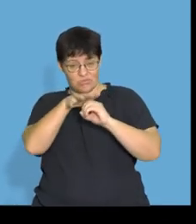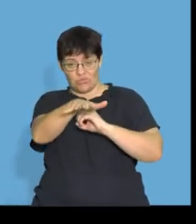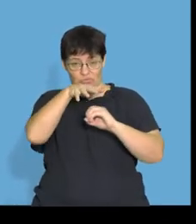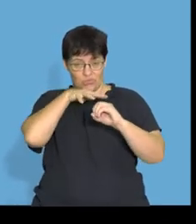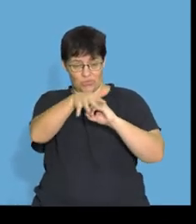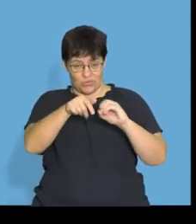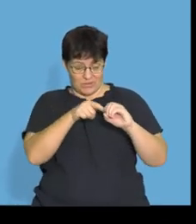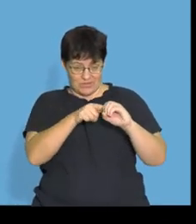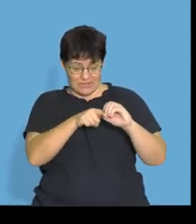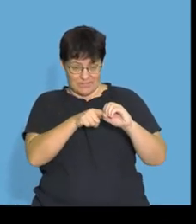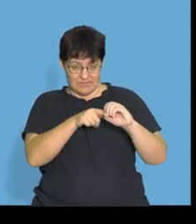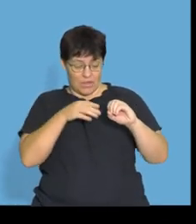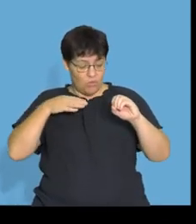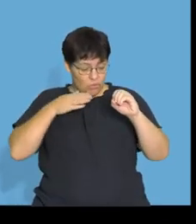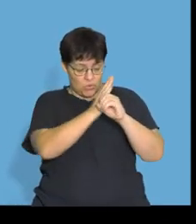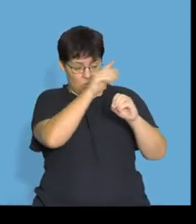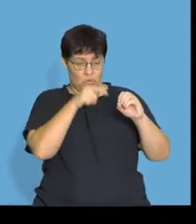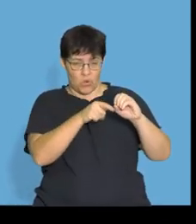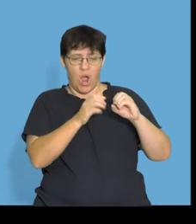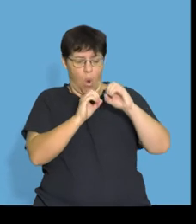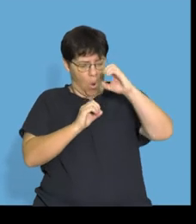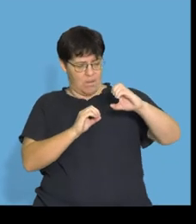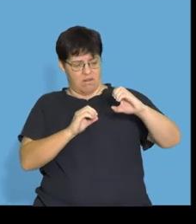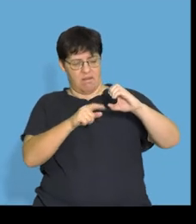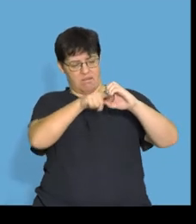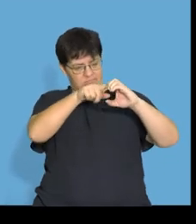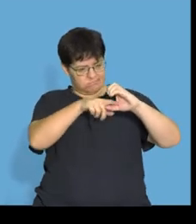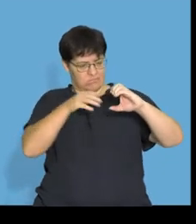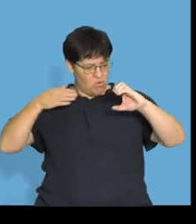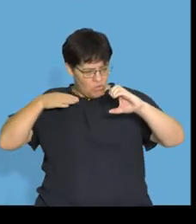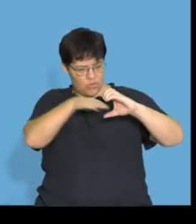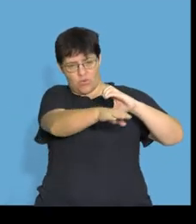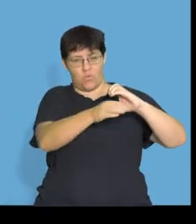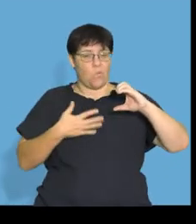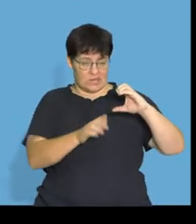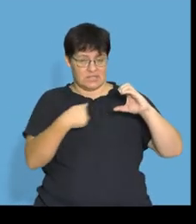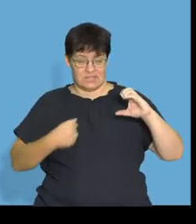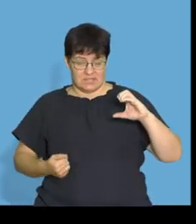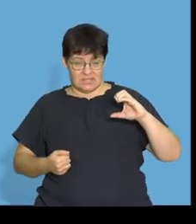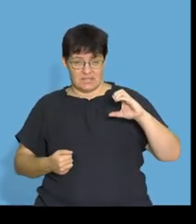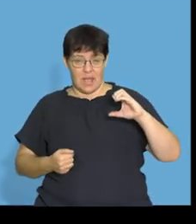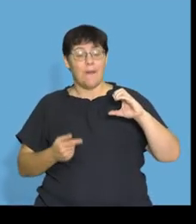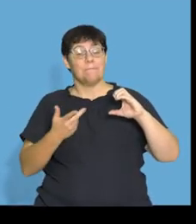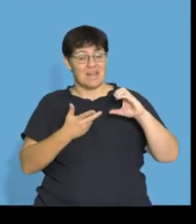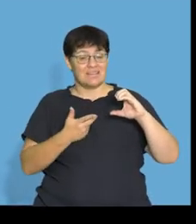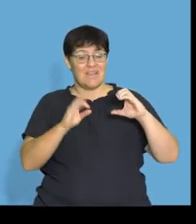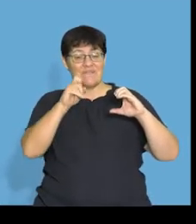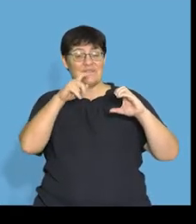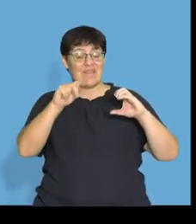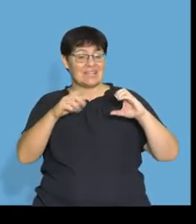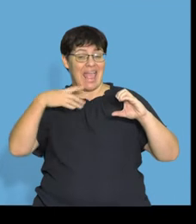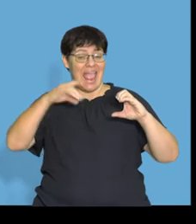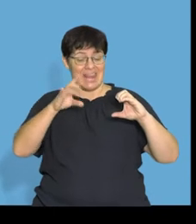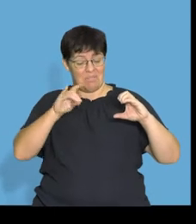where blood goes through. You want it to be open. You want it to be big and open. Now if we